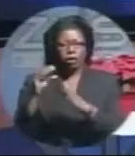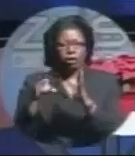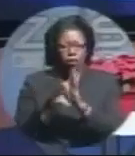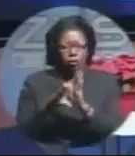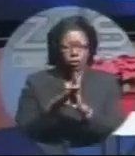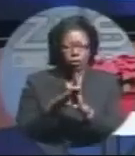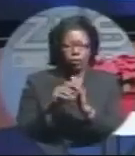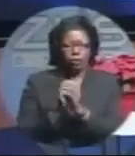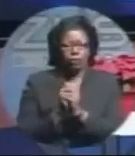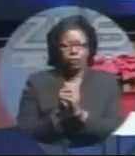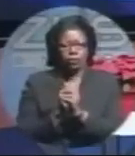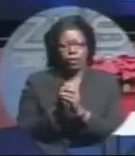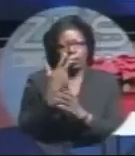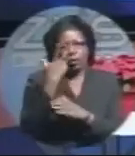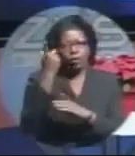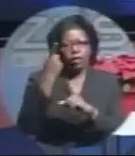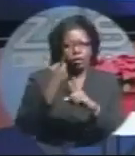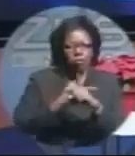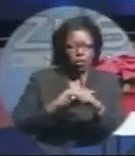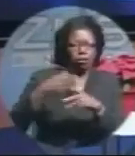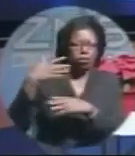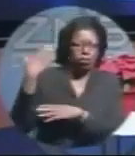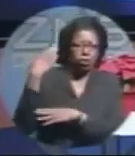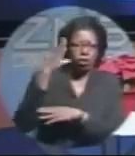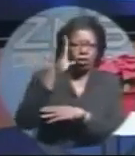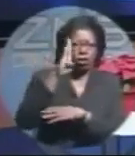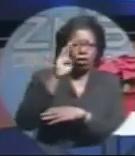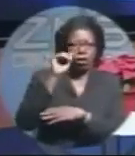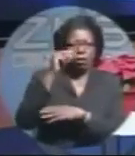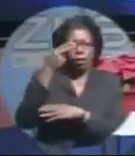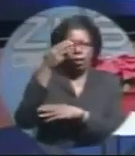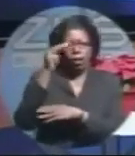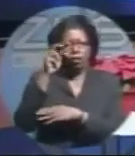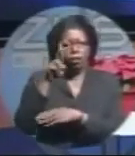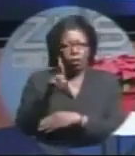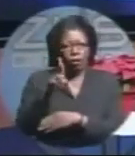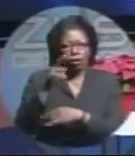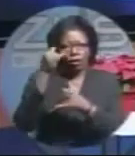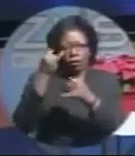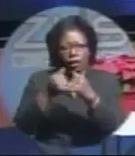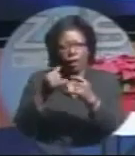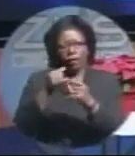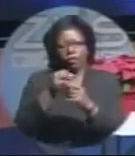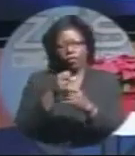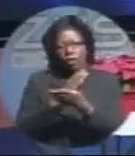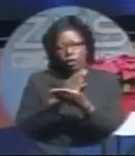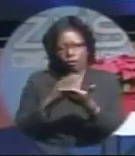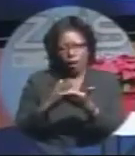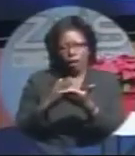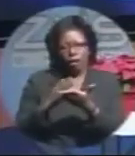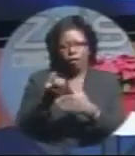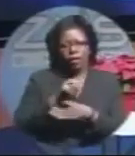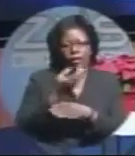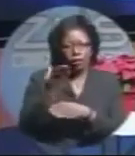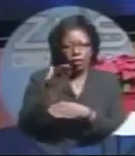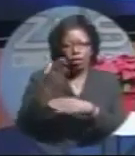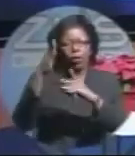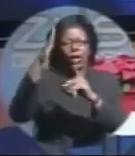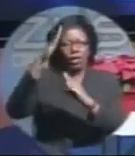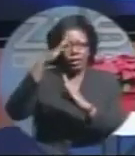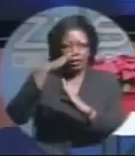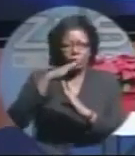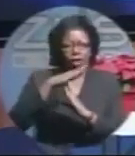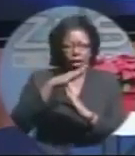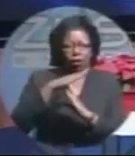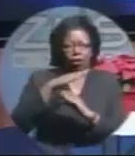It's been just about three months now since Bama reached the third phase and final stage of its casino tower, putting it 100 feet above grade.